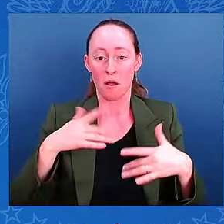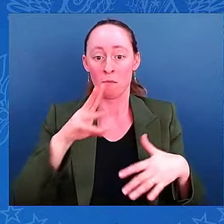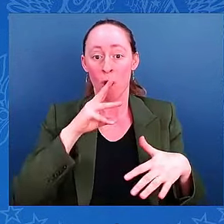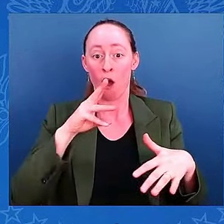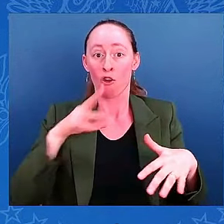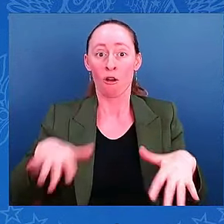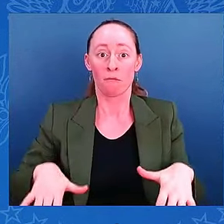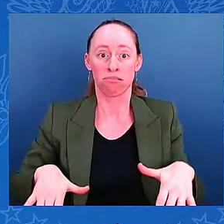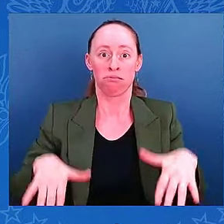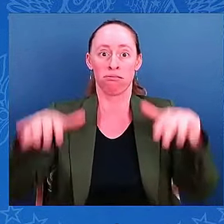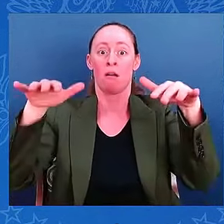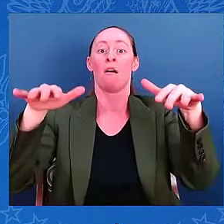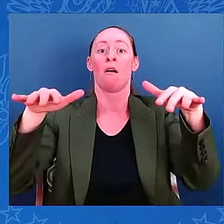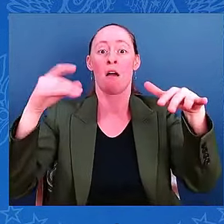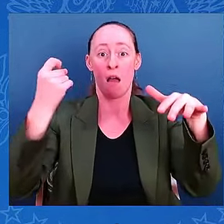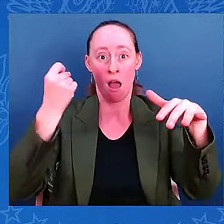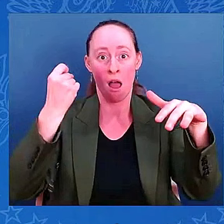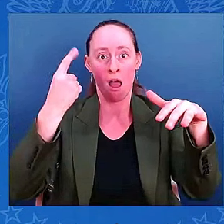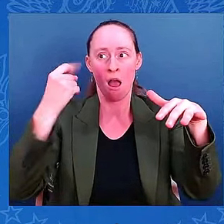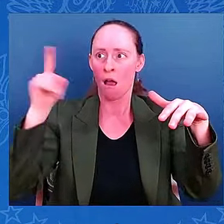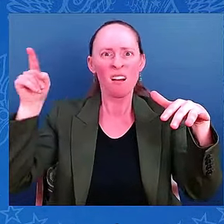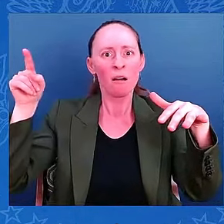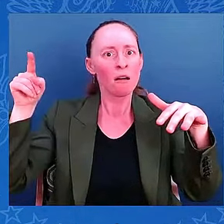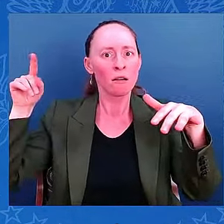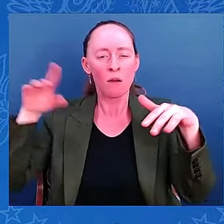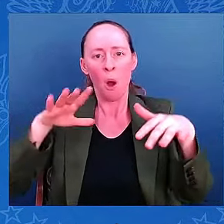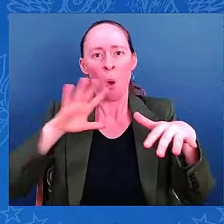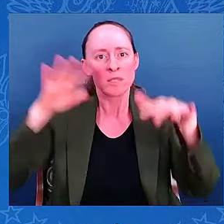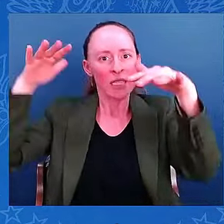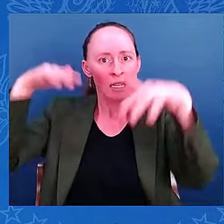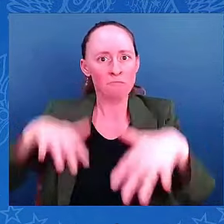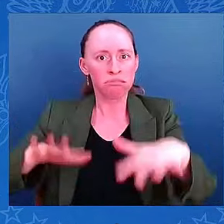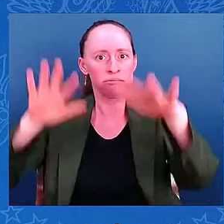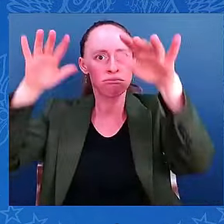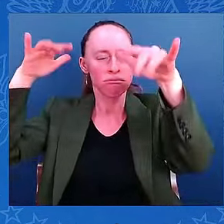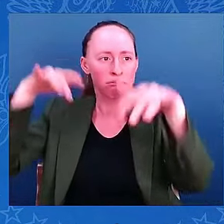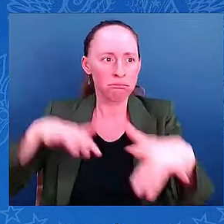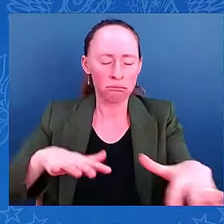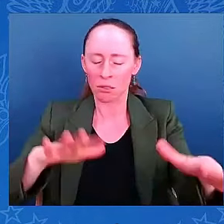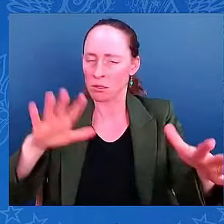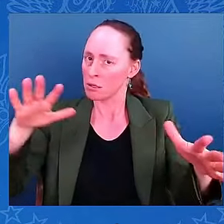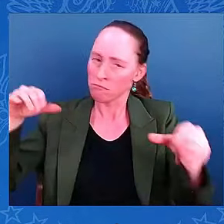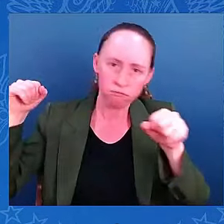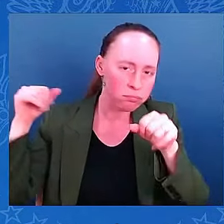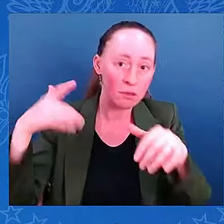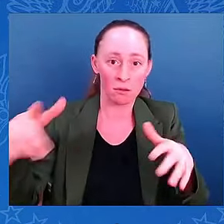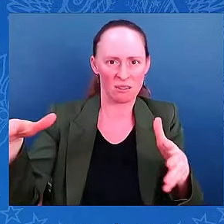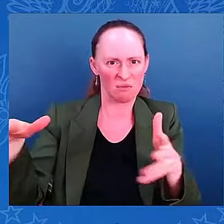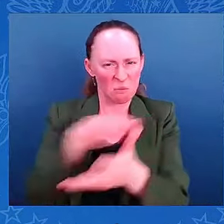not just the water rising, but significant waves. And what do you anticipate, if